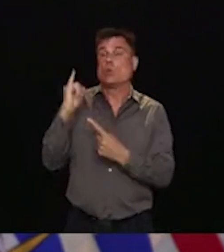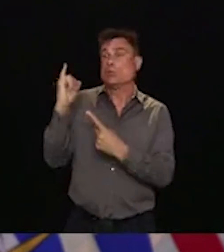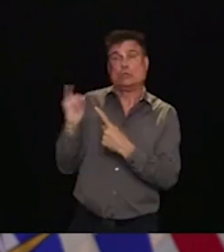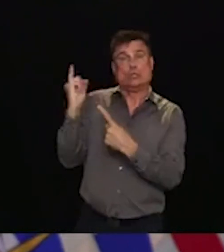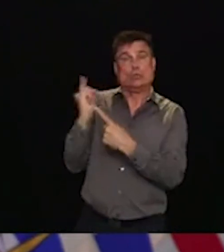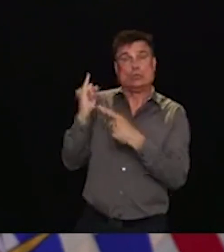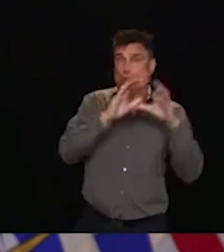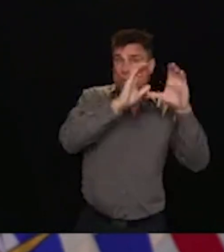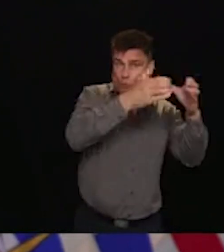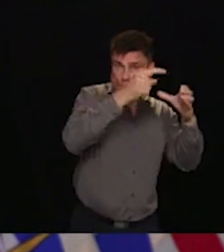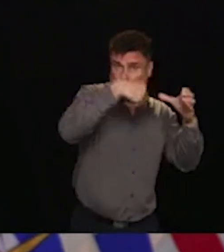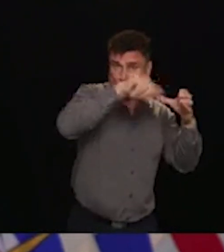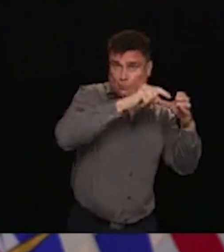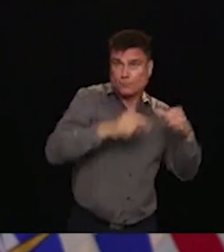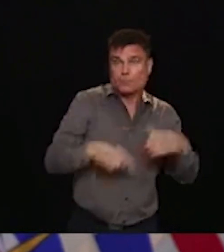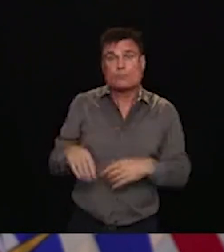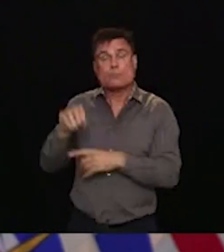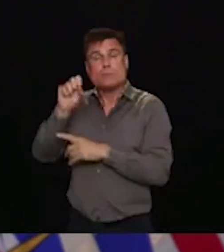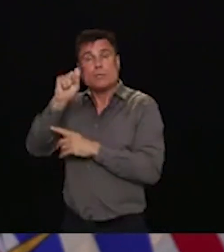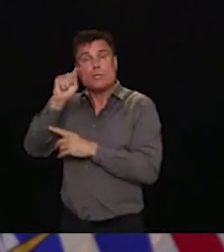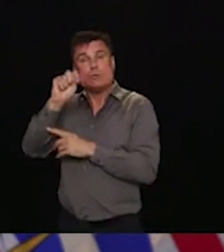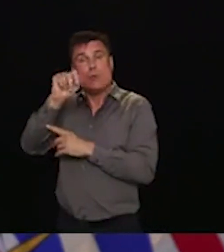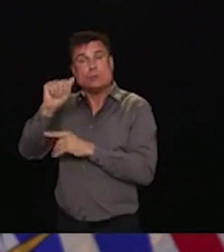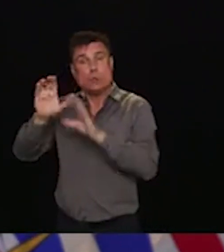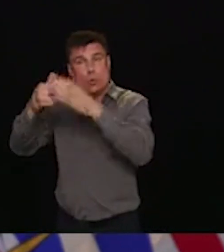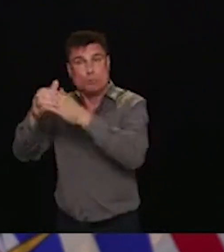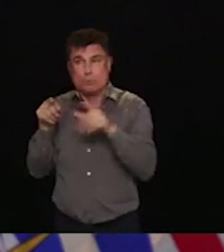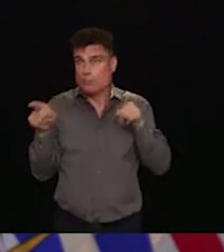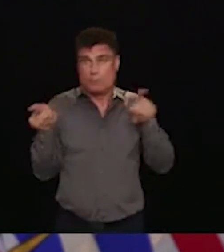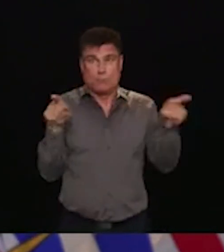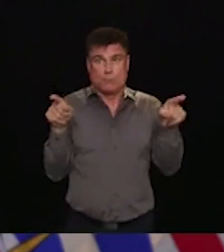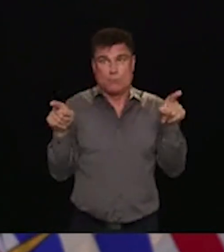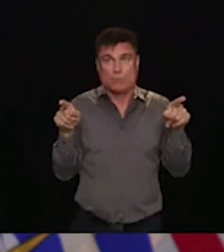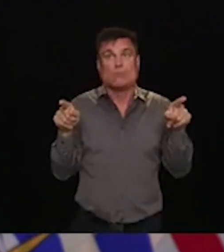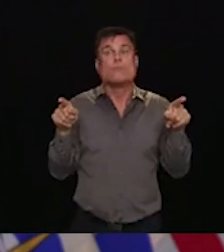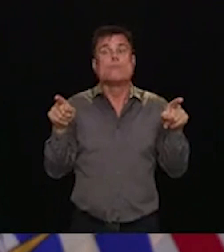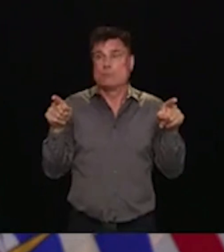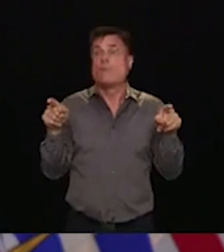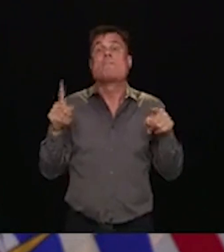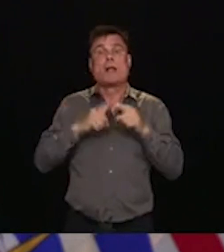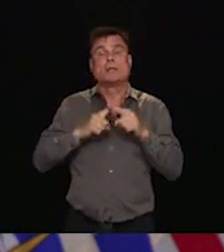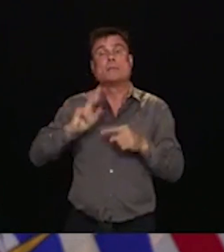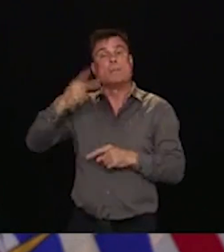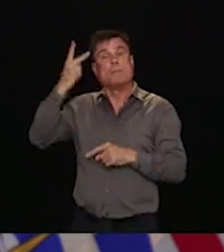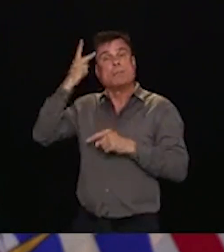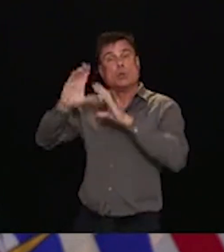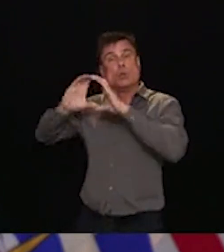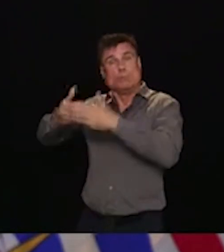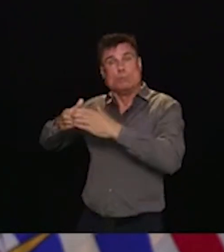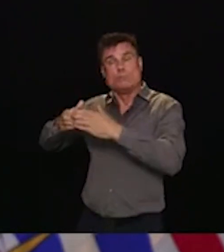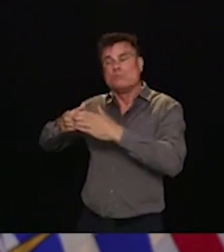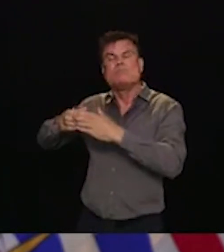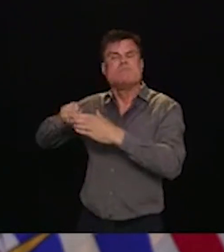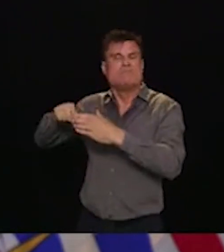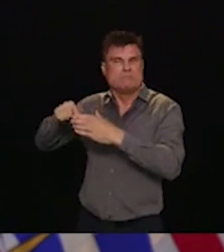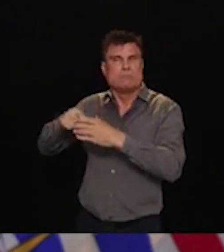and many Strata owners who have been reaching out to us on their own. As the FSA pointed out last week, there is a